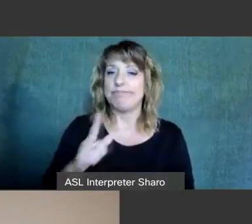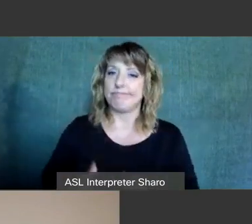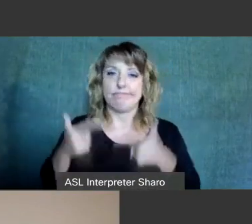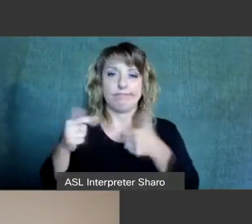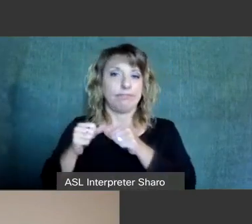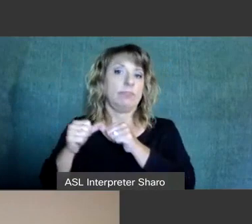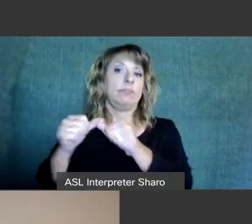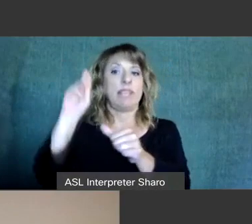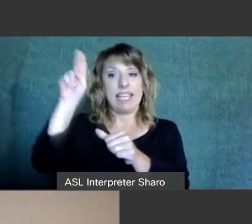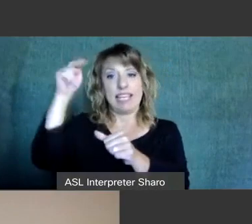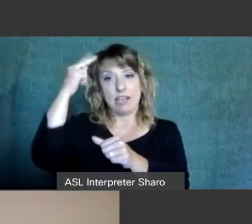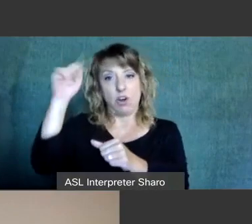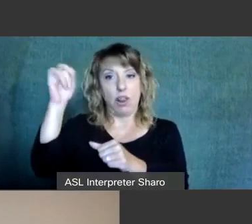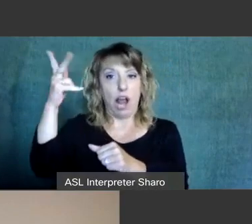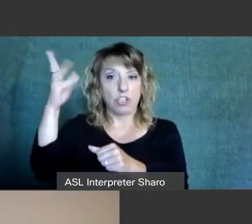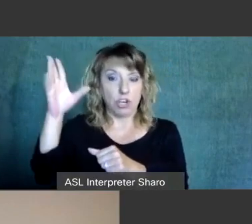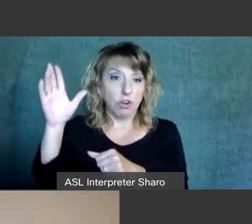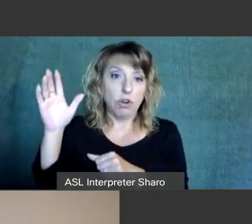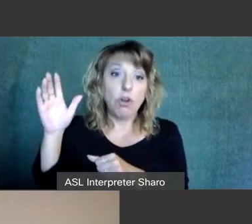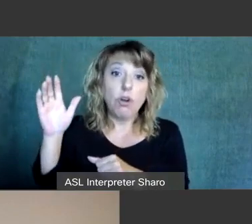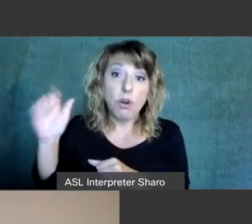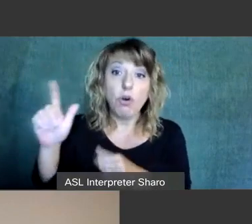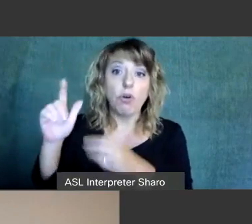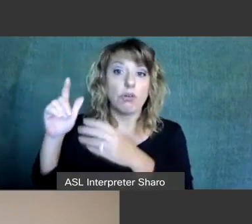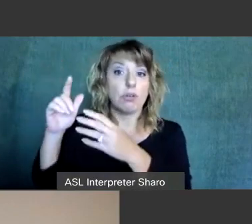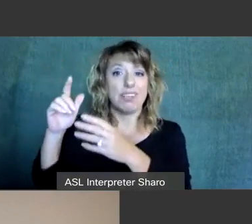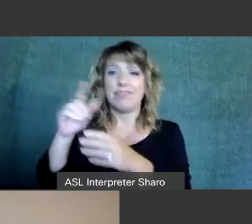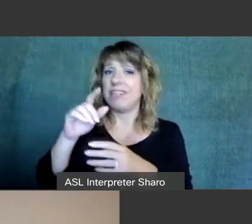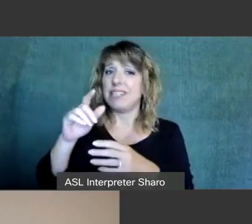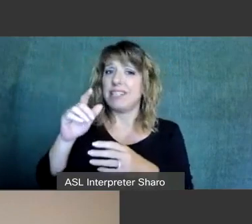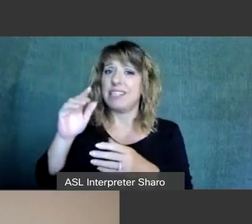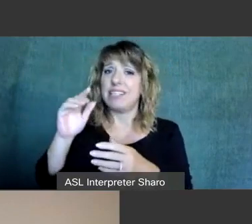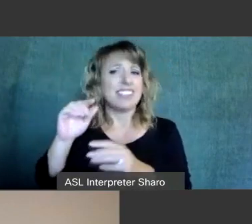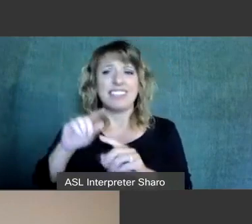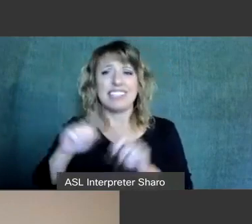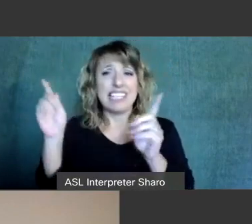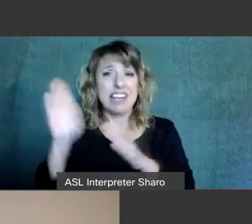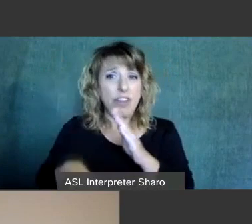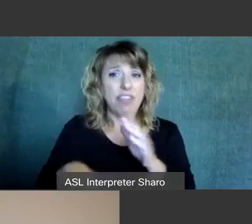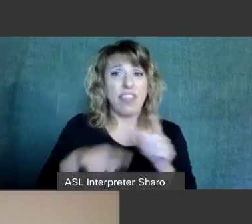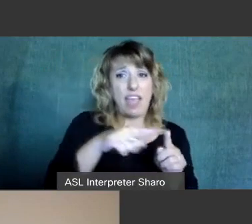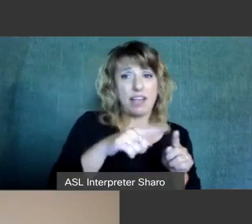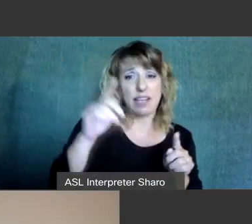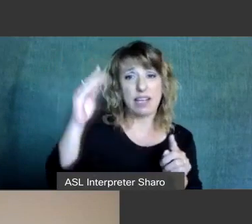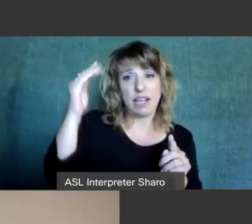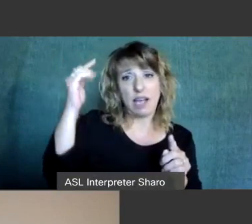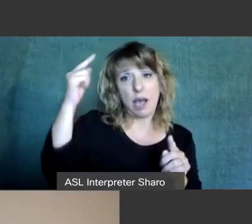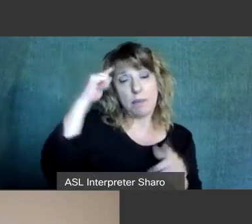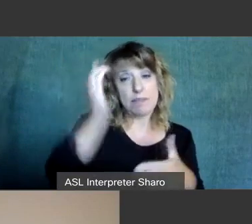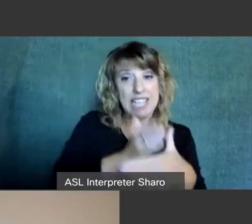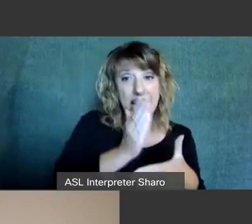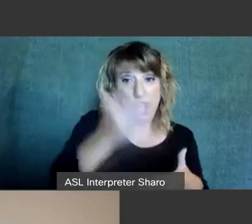disorder and unlike psychiatric symptoms autism characteristics don't go away. Now